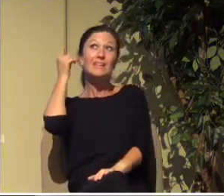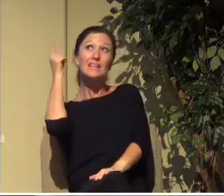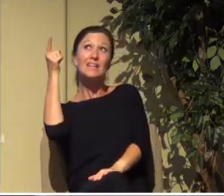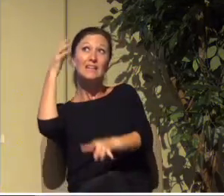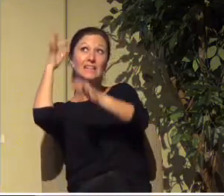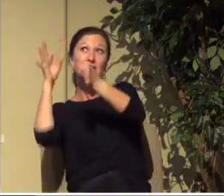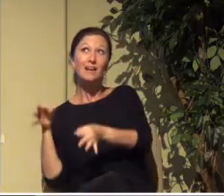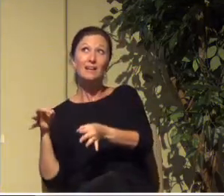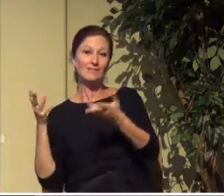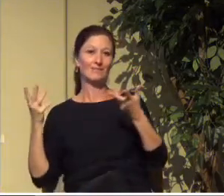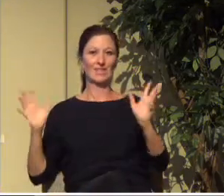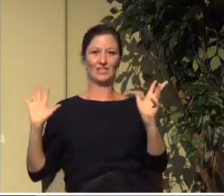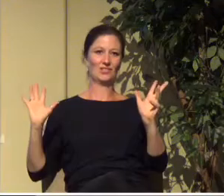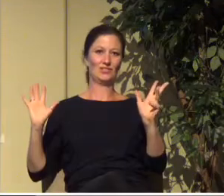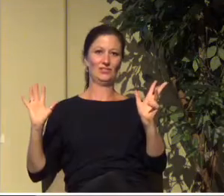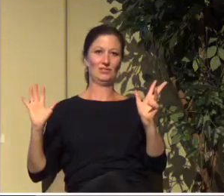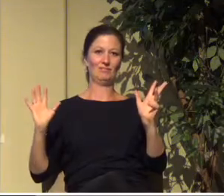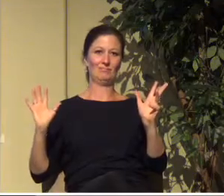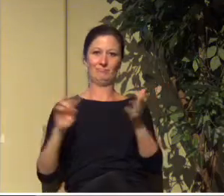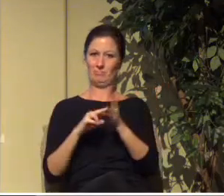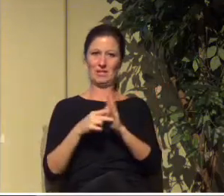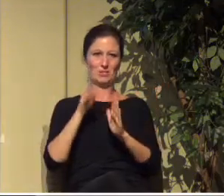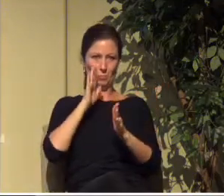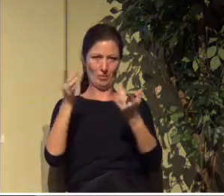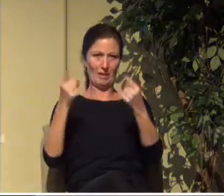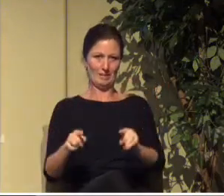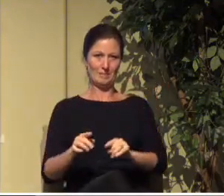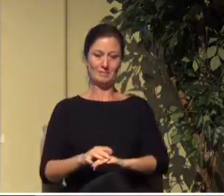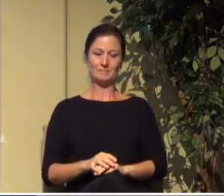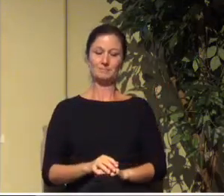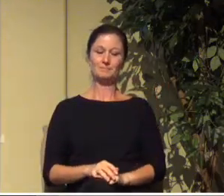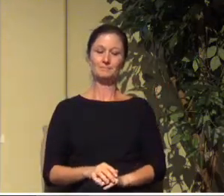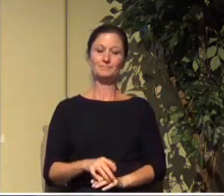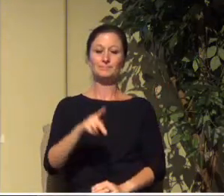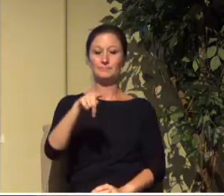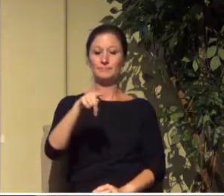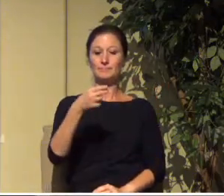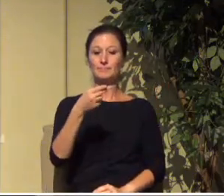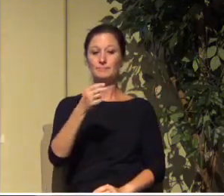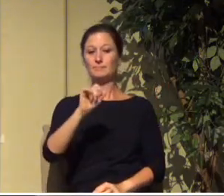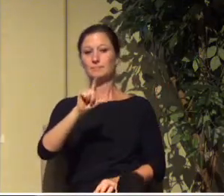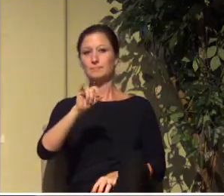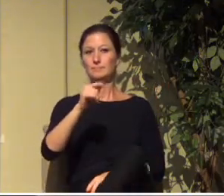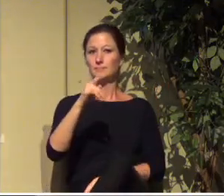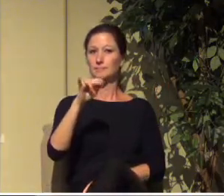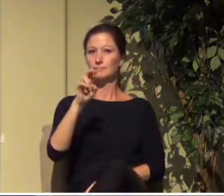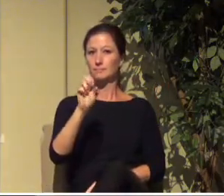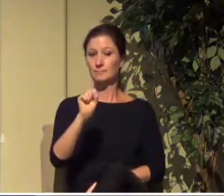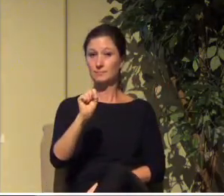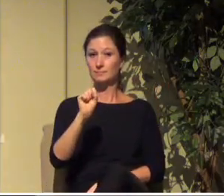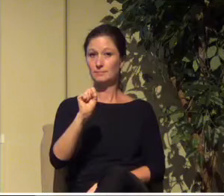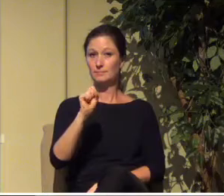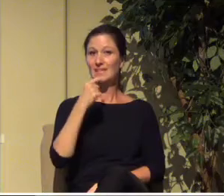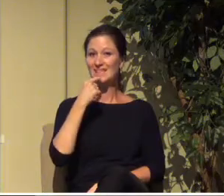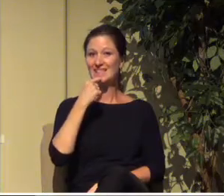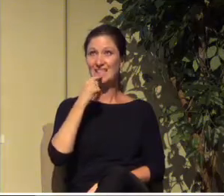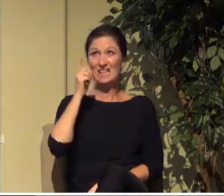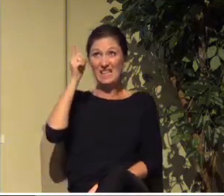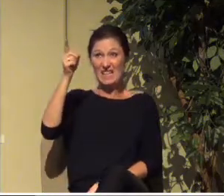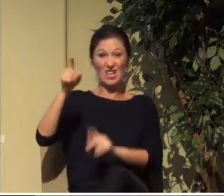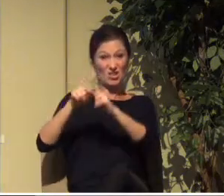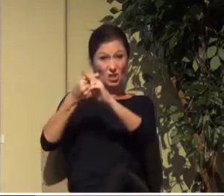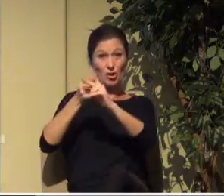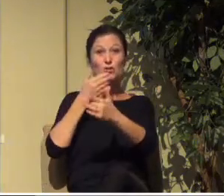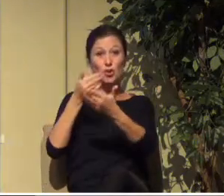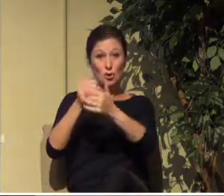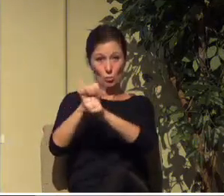happen. In Philippians 1 verse 6, Paul says that he is confident of this, that he who began a good work in